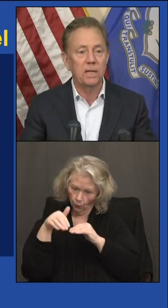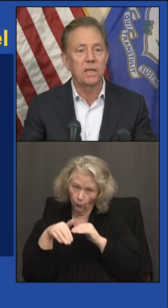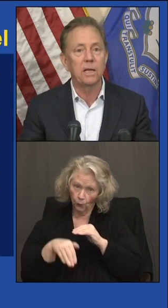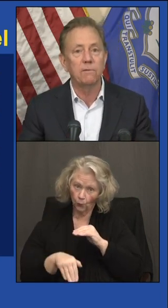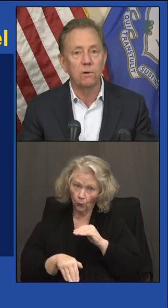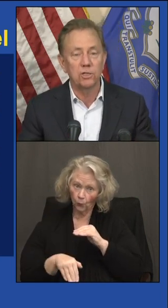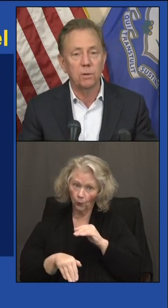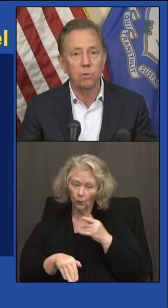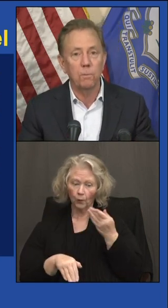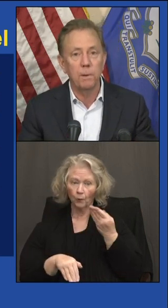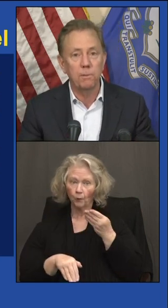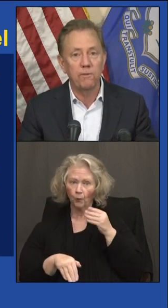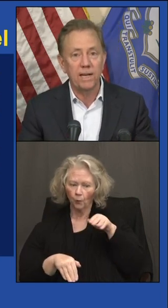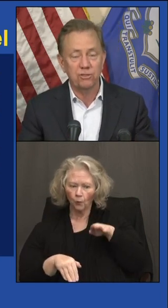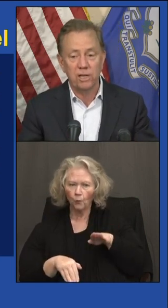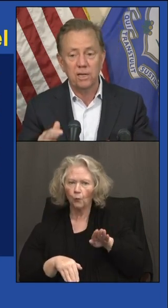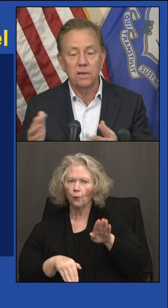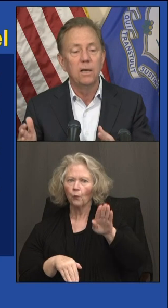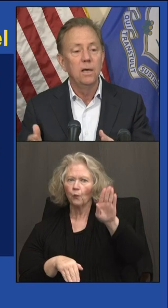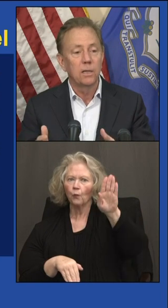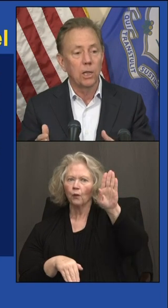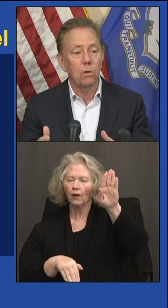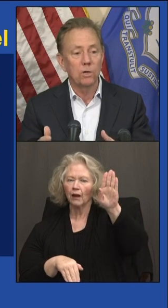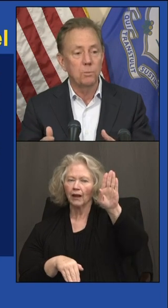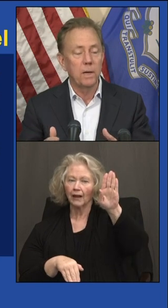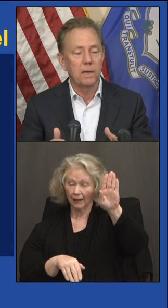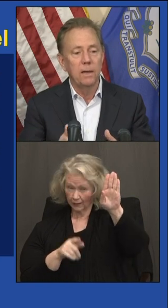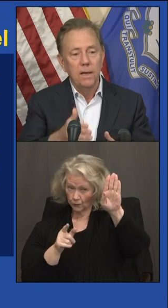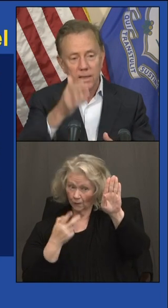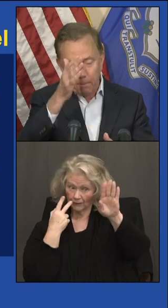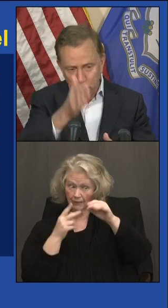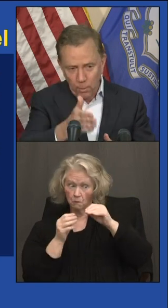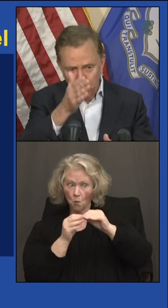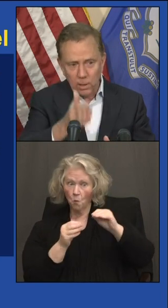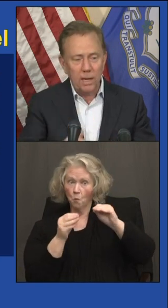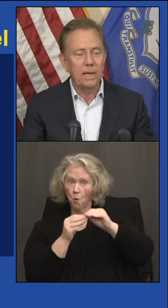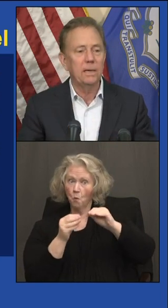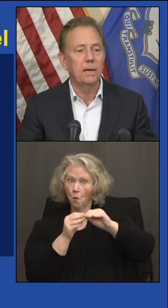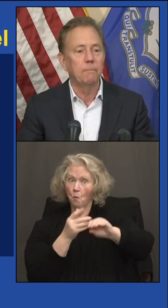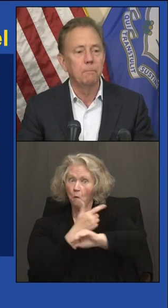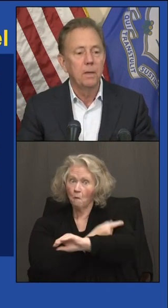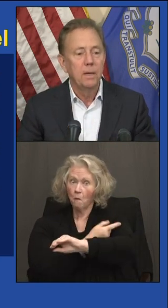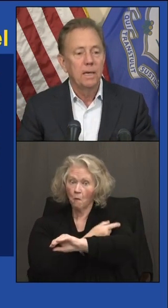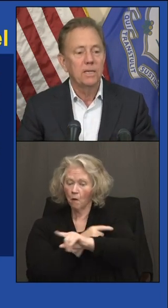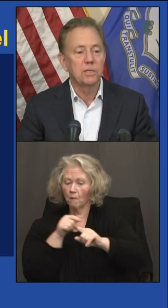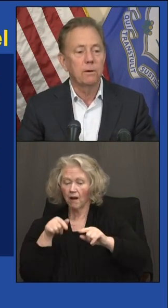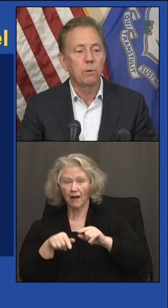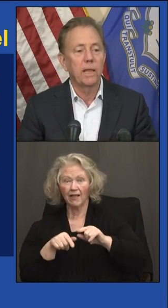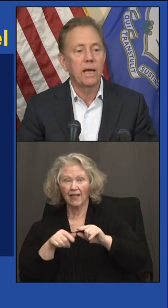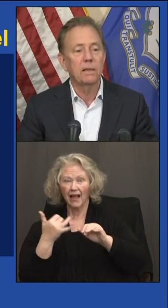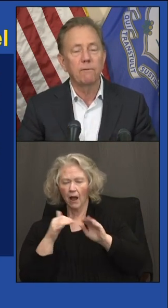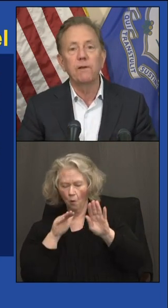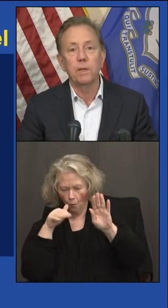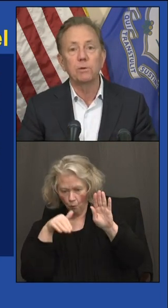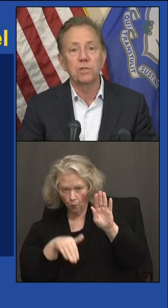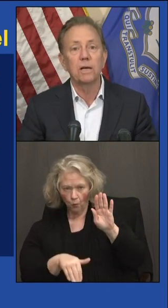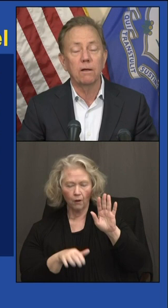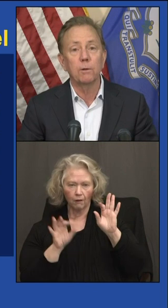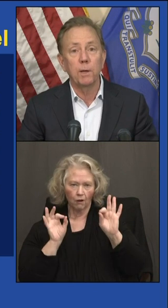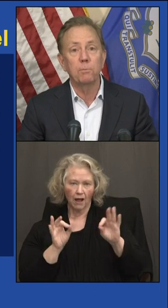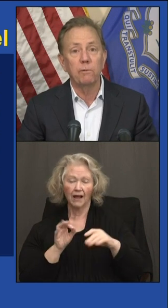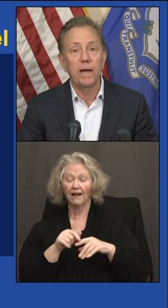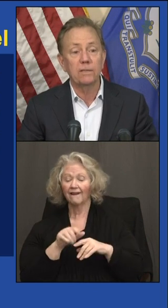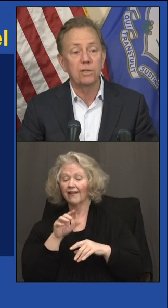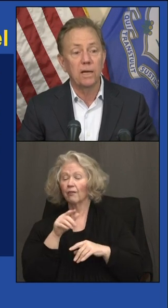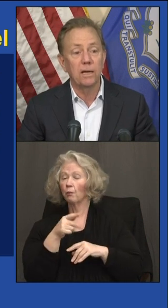should put that in the inverse. The more people vaccinated, the lower it's been. That purple line is when they got to 50 percent